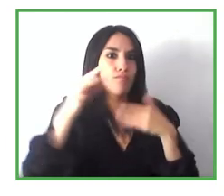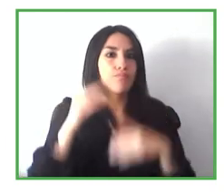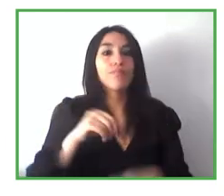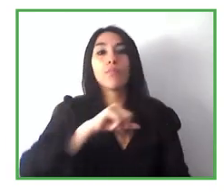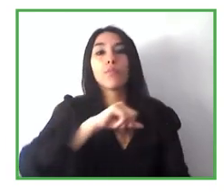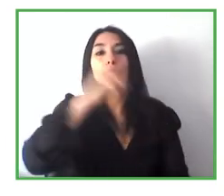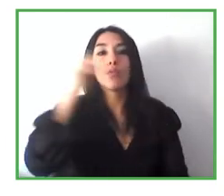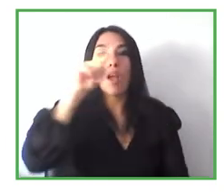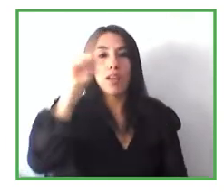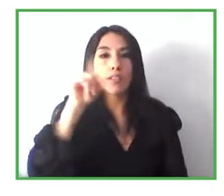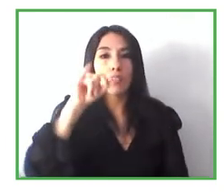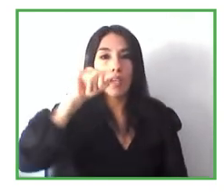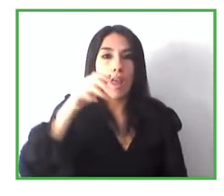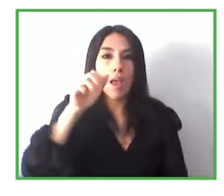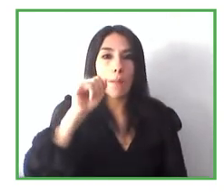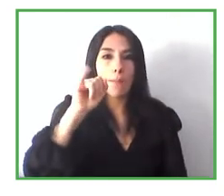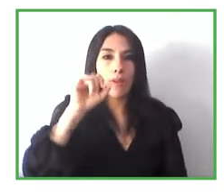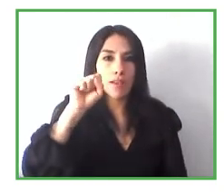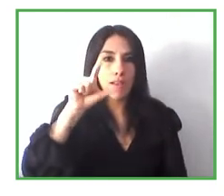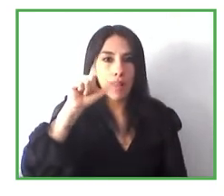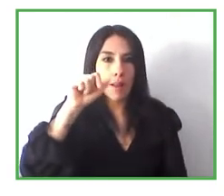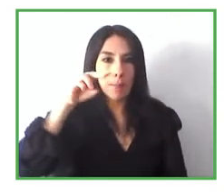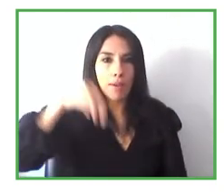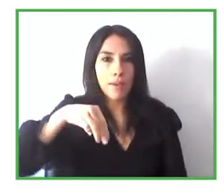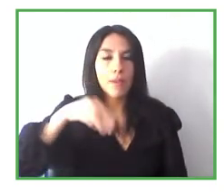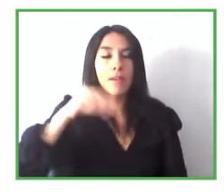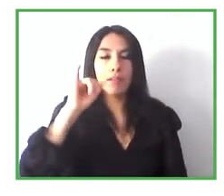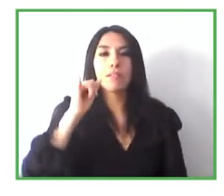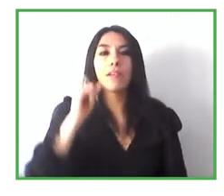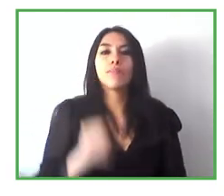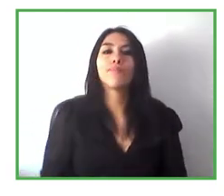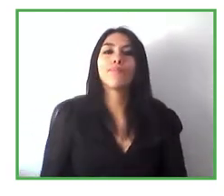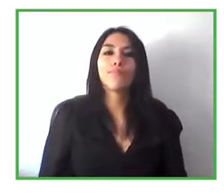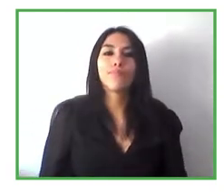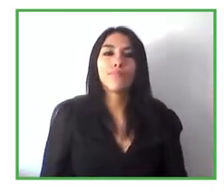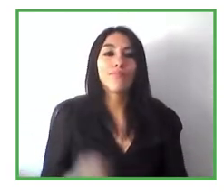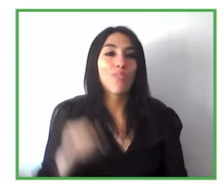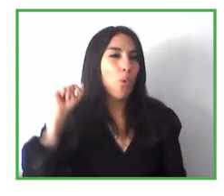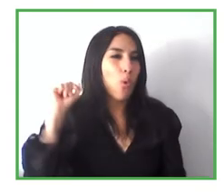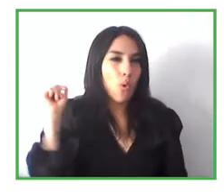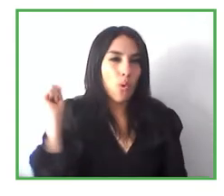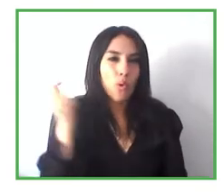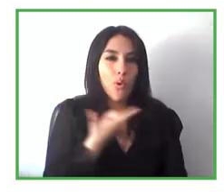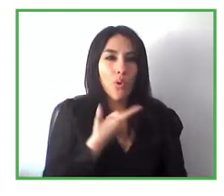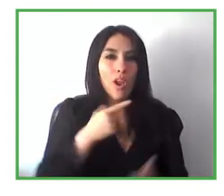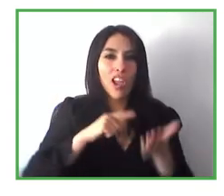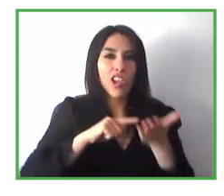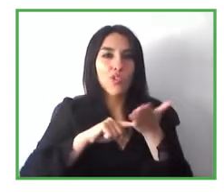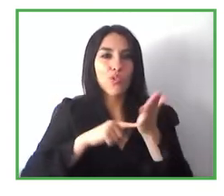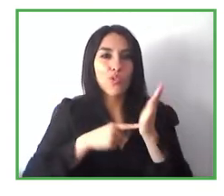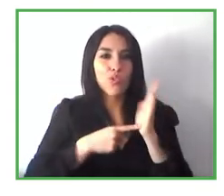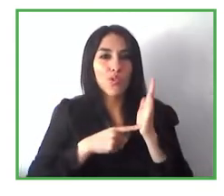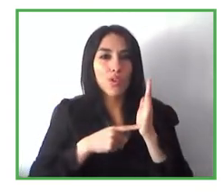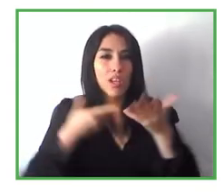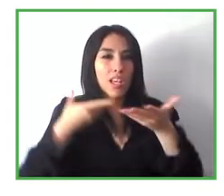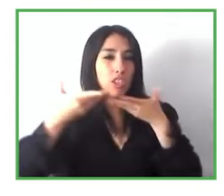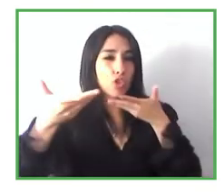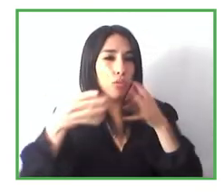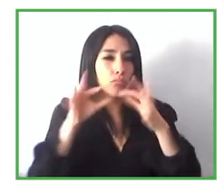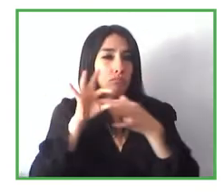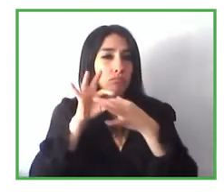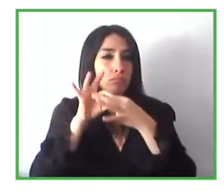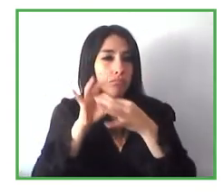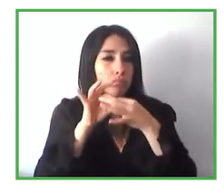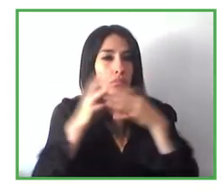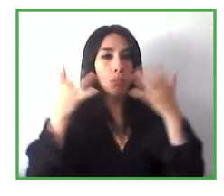ask a question to Hiciel. So Hiciel, out of all of the technologies and